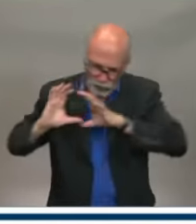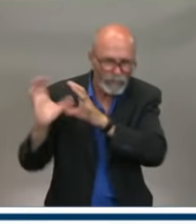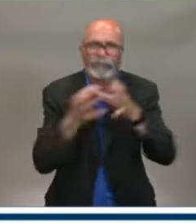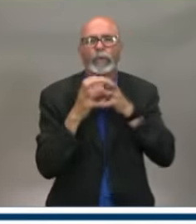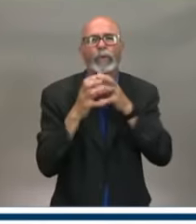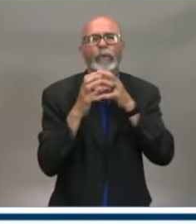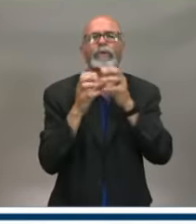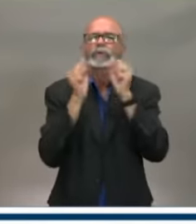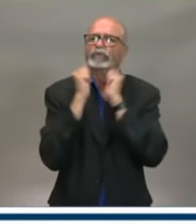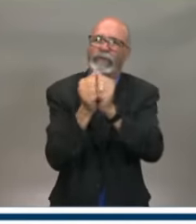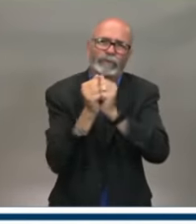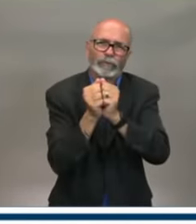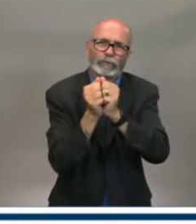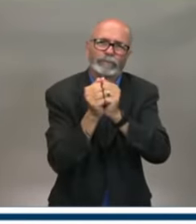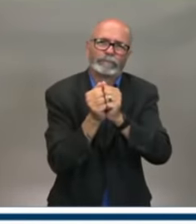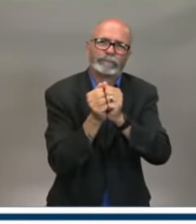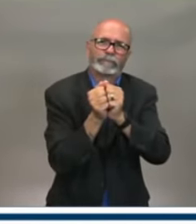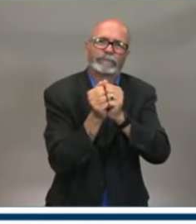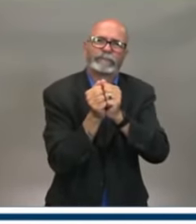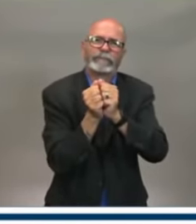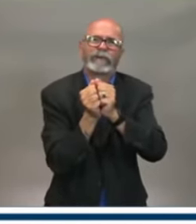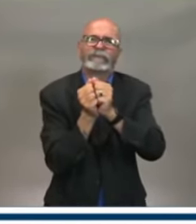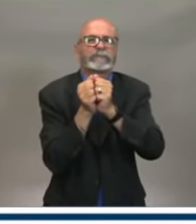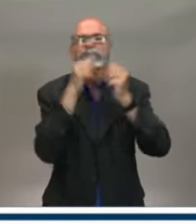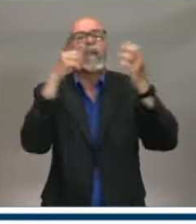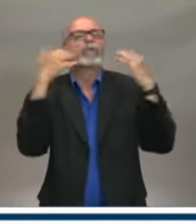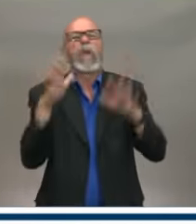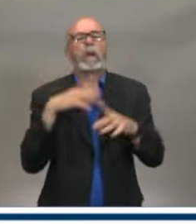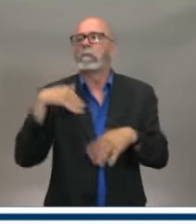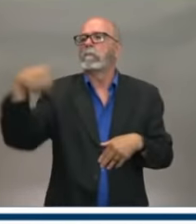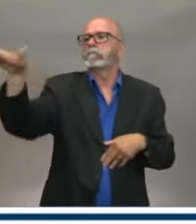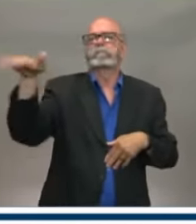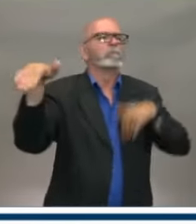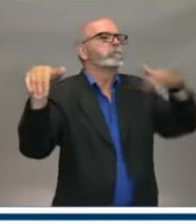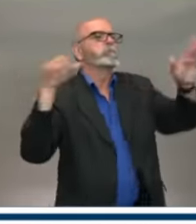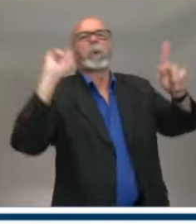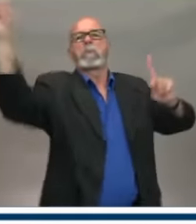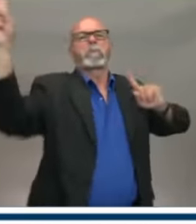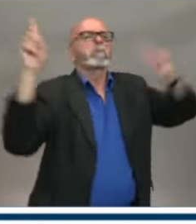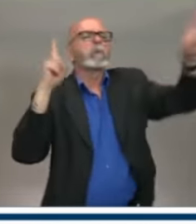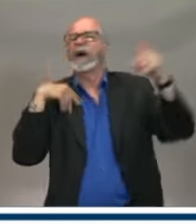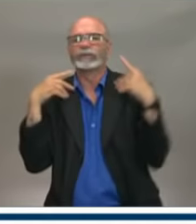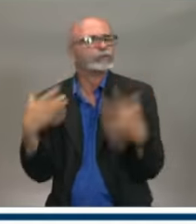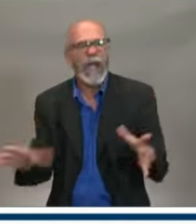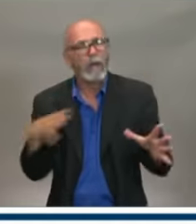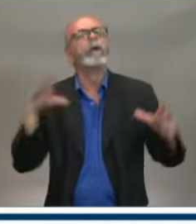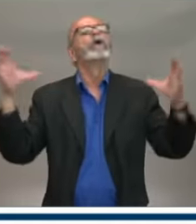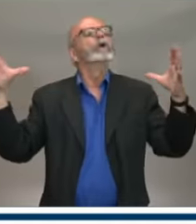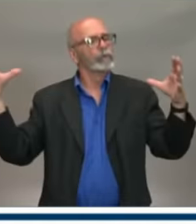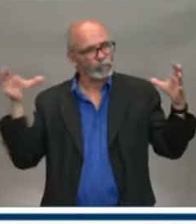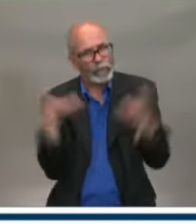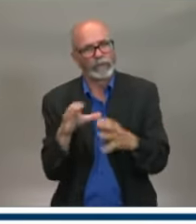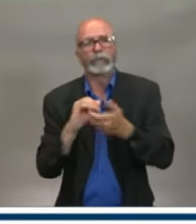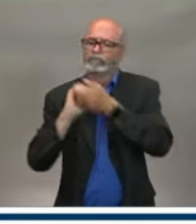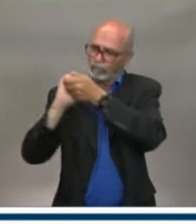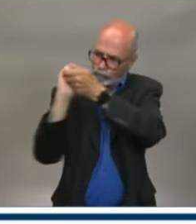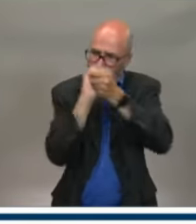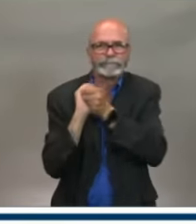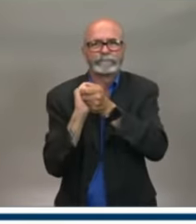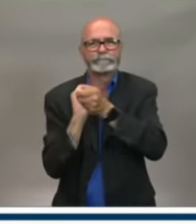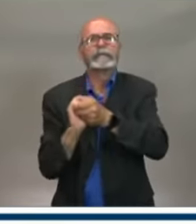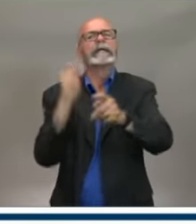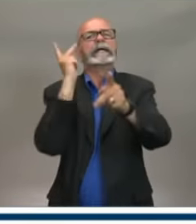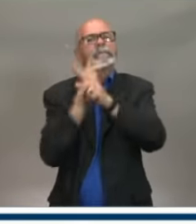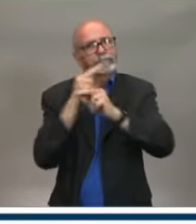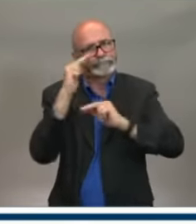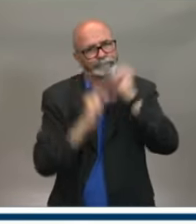Let's not now separate. Let's make sure we stay united on our journey to continuing to rebuild our province.